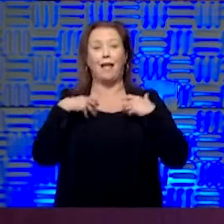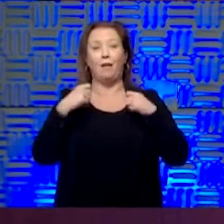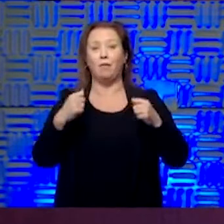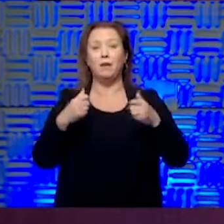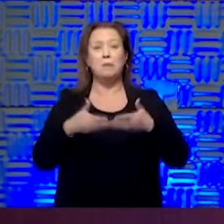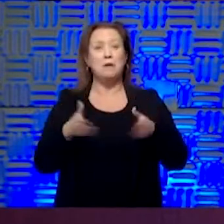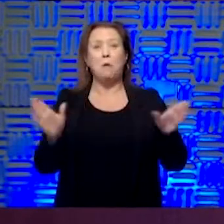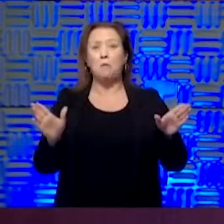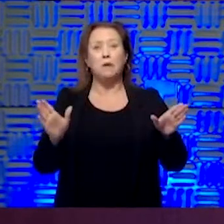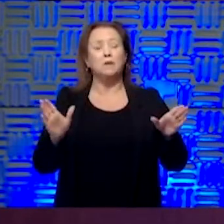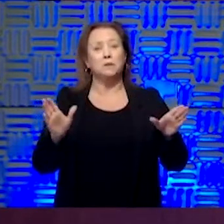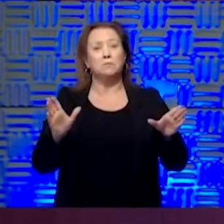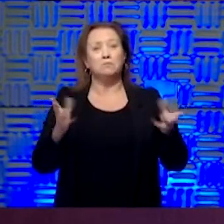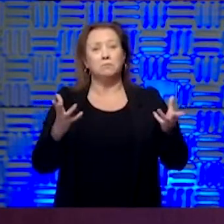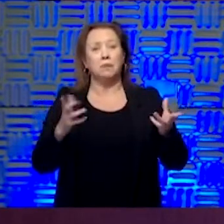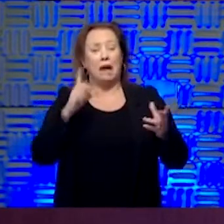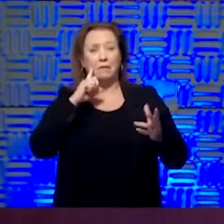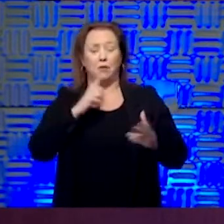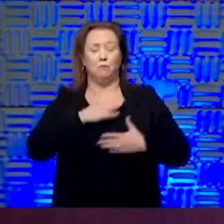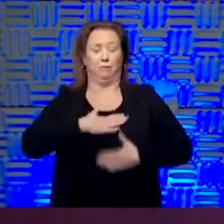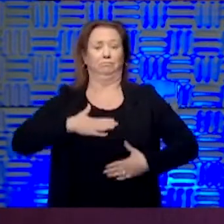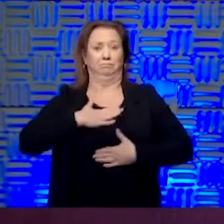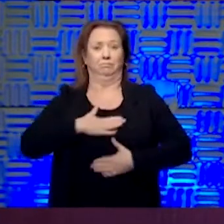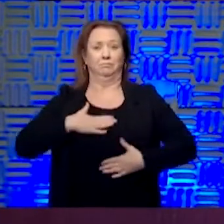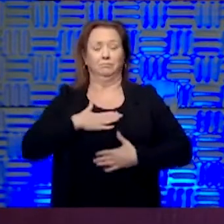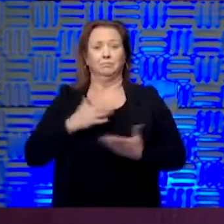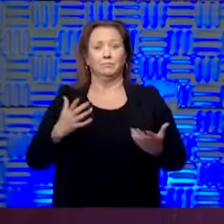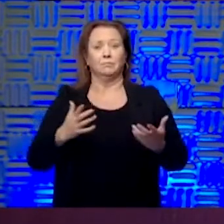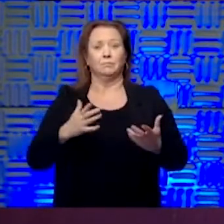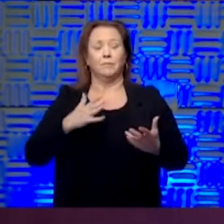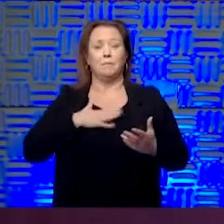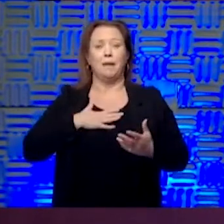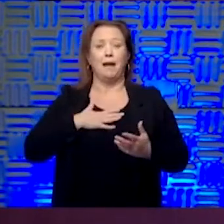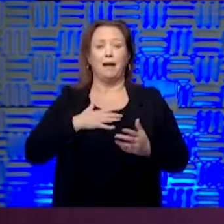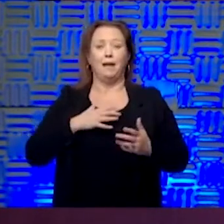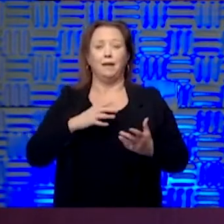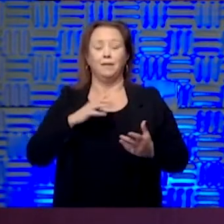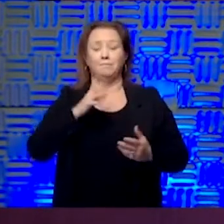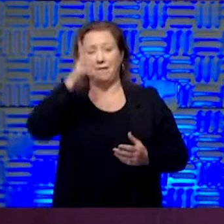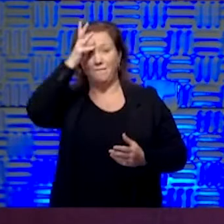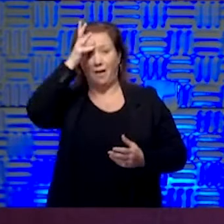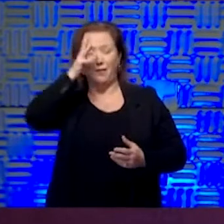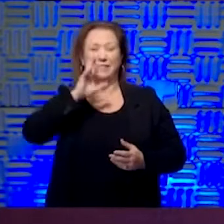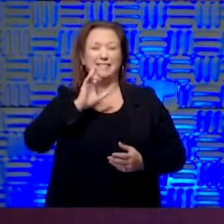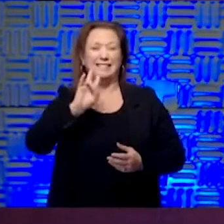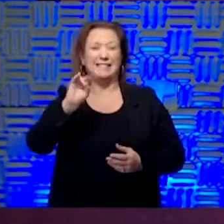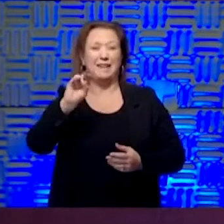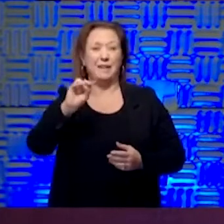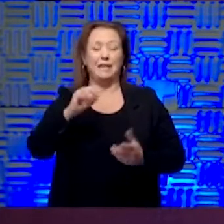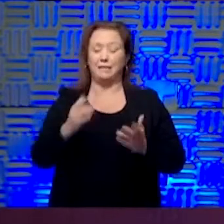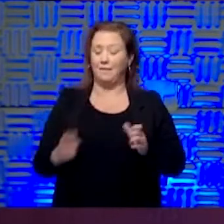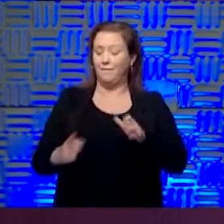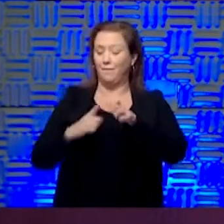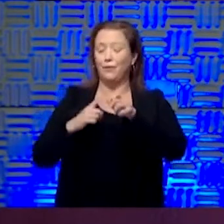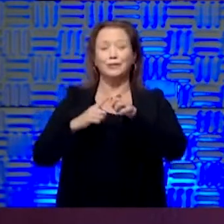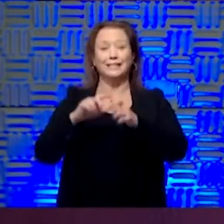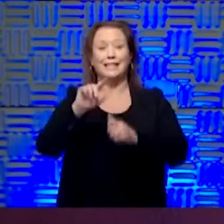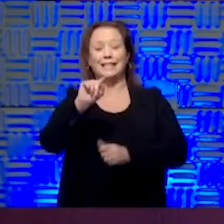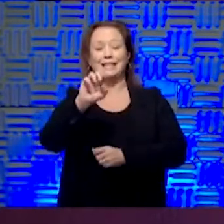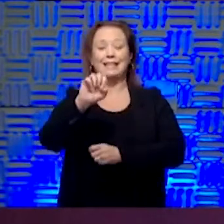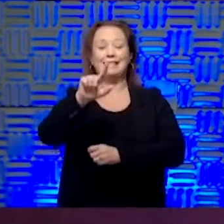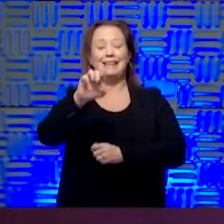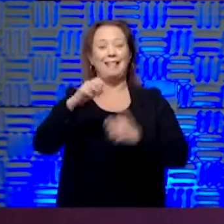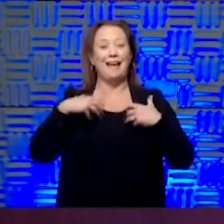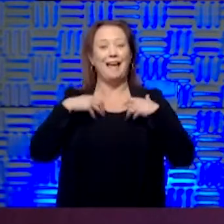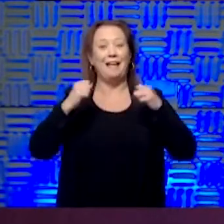to that type of visit. And I think you'll be pleasantly surprised. My 70-plus-year-old father is looking forward to his first telehealth visit later this month. And